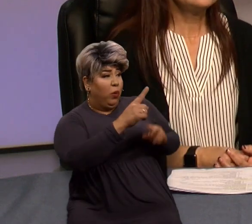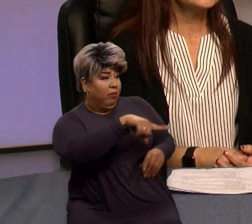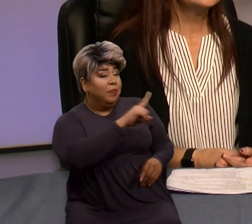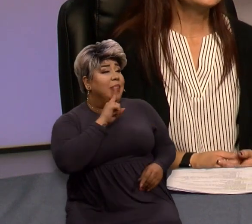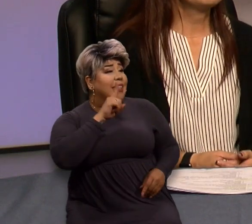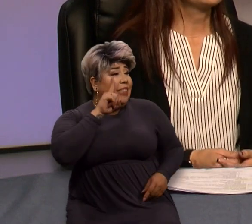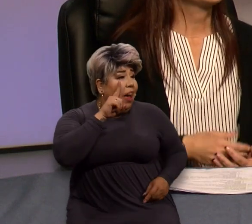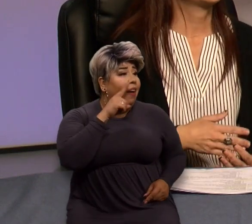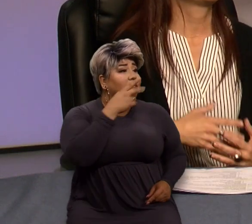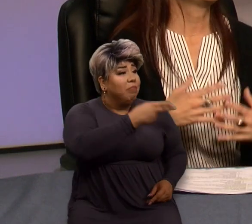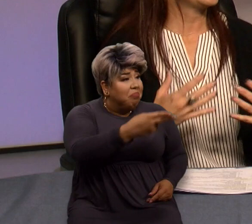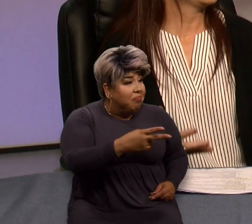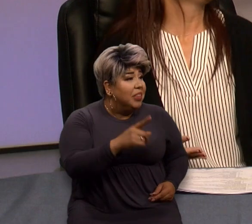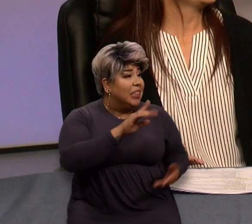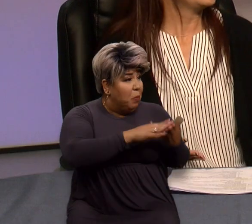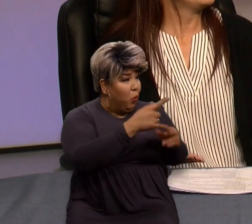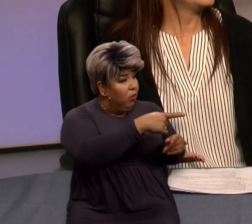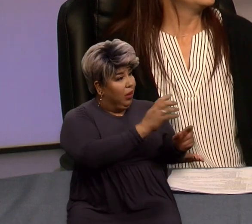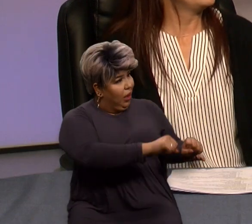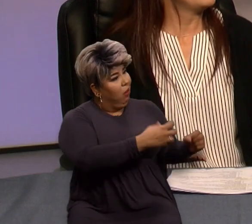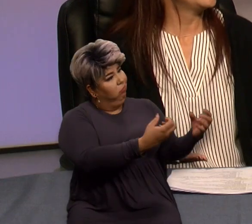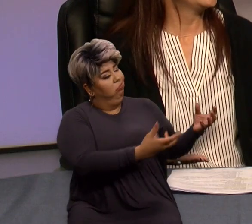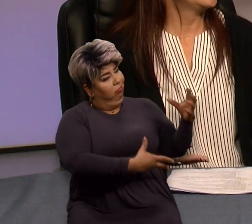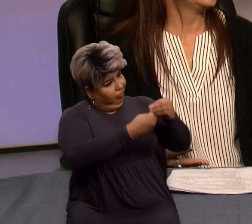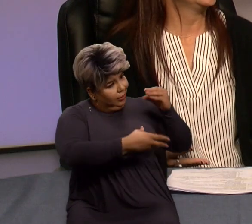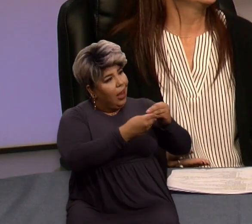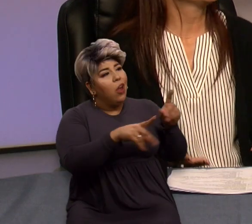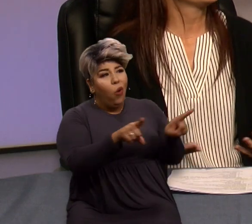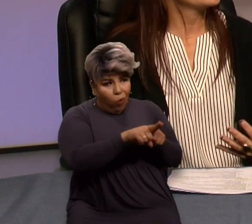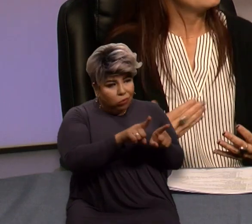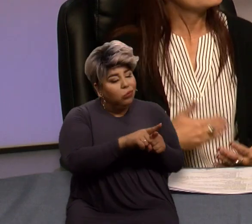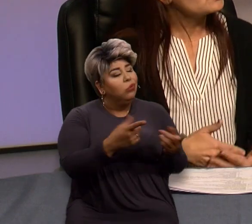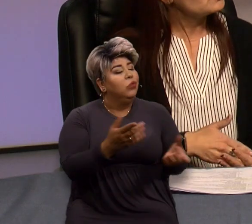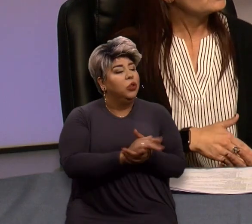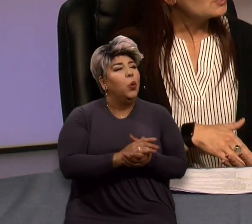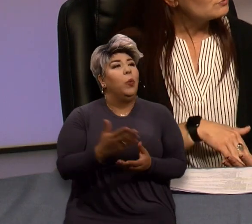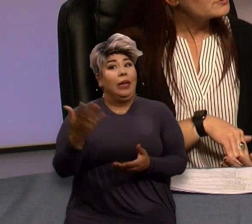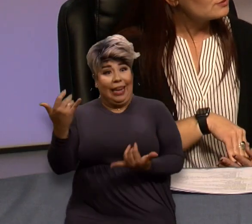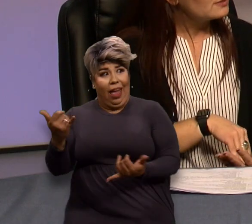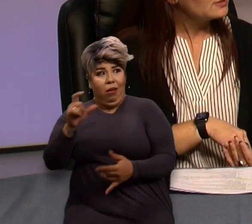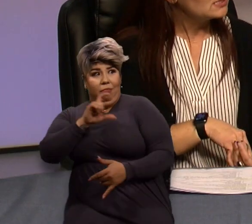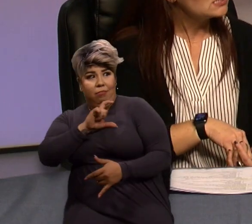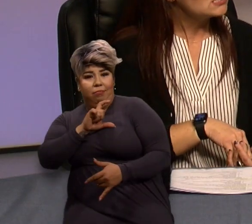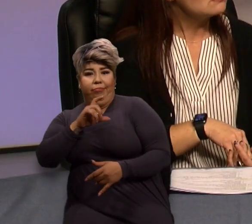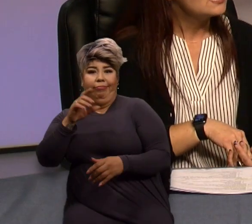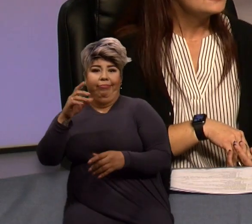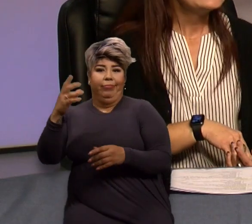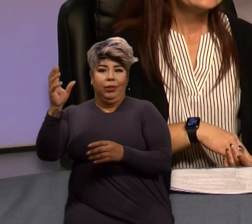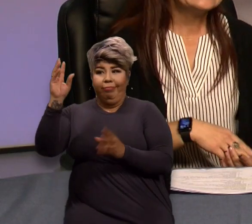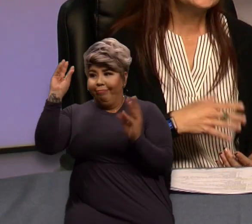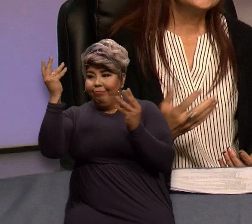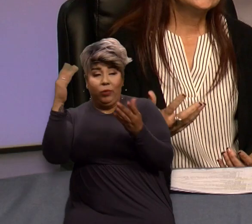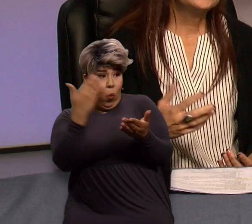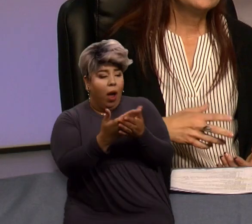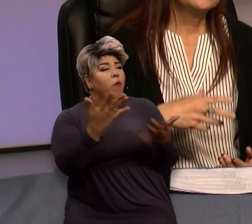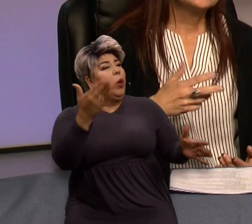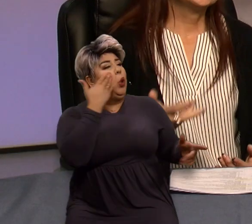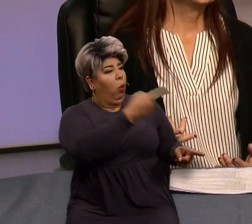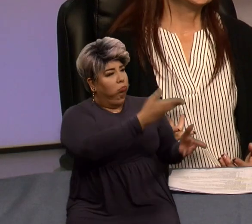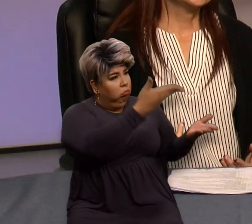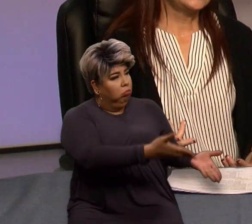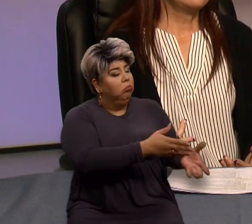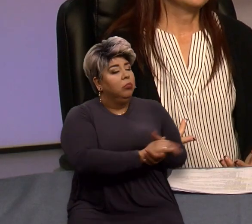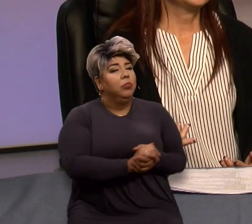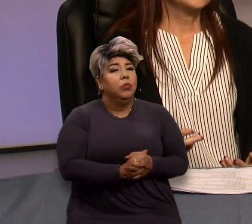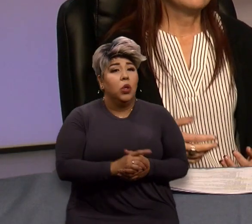so that they can put that vital information in so responders will know what they're coming into. And actually, when we